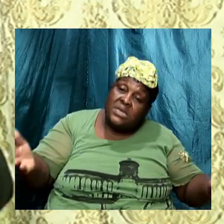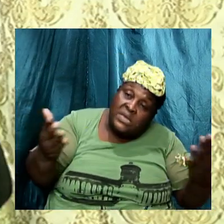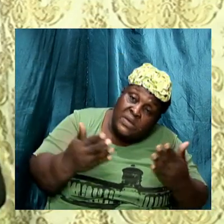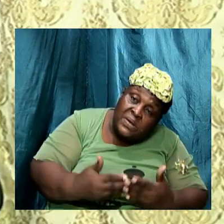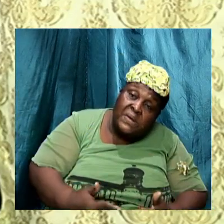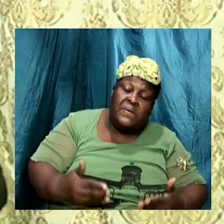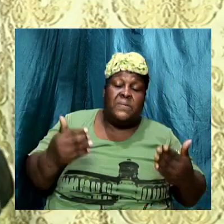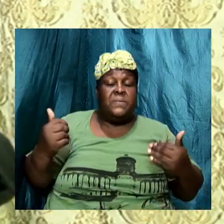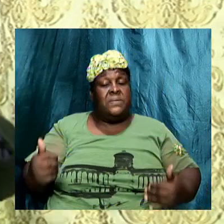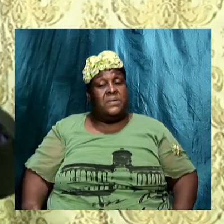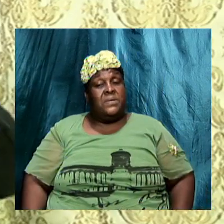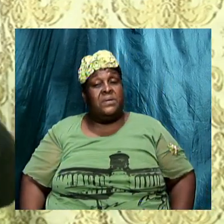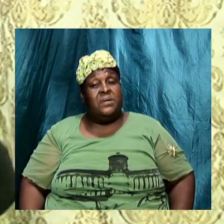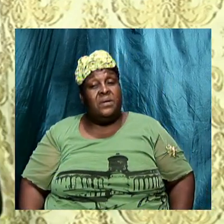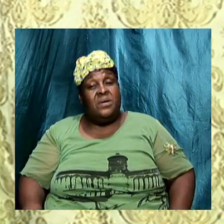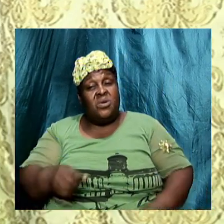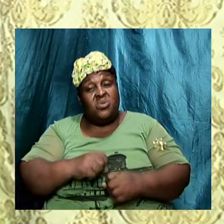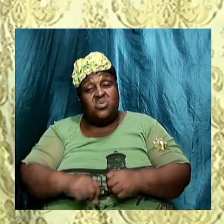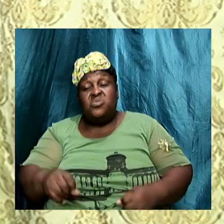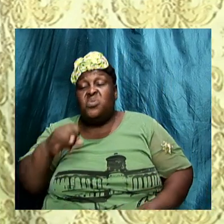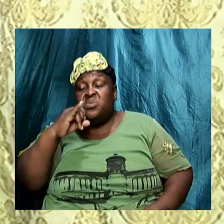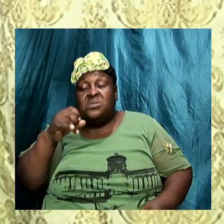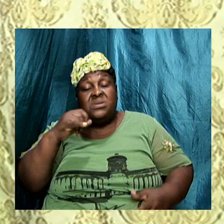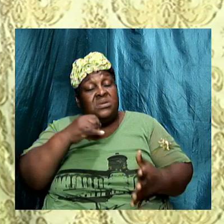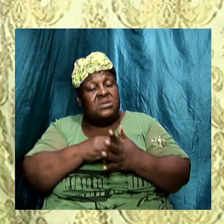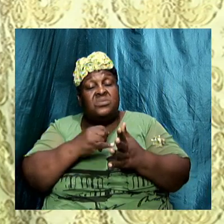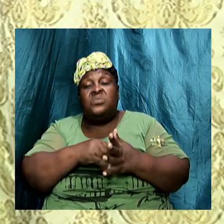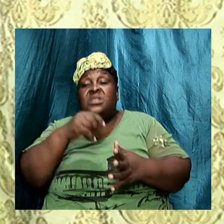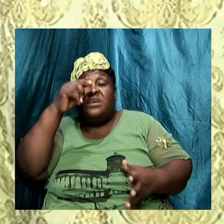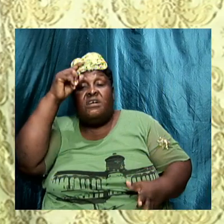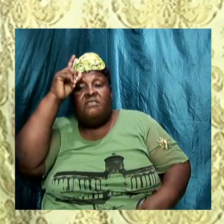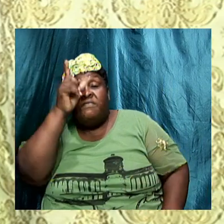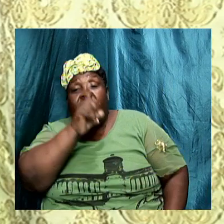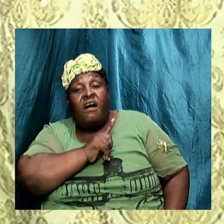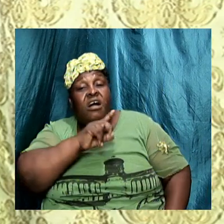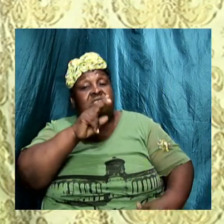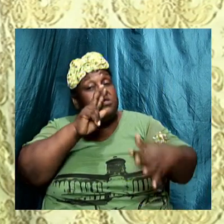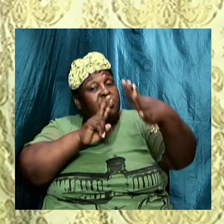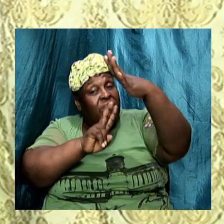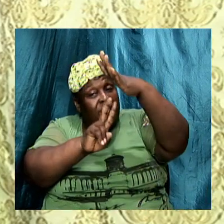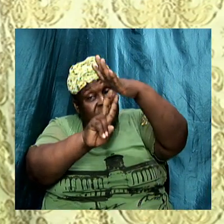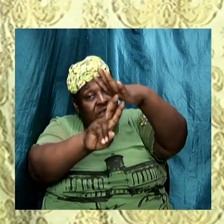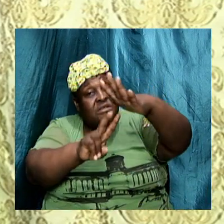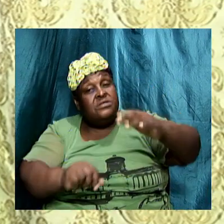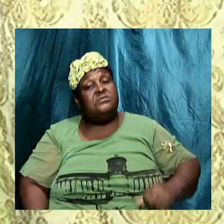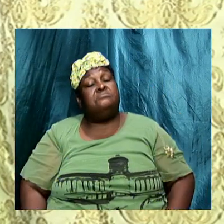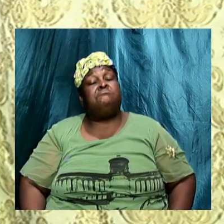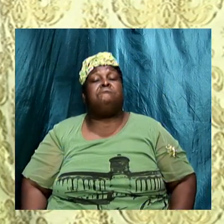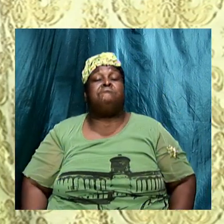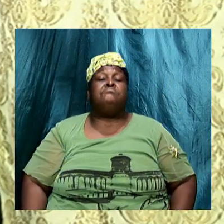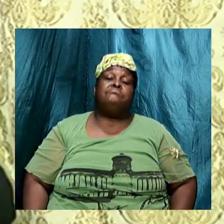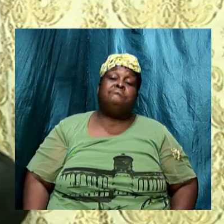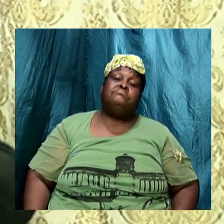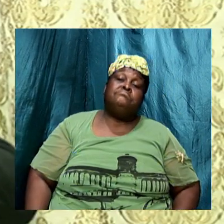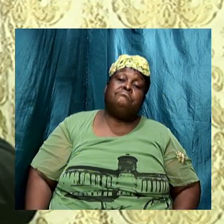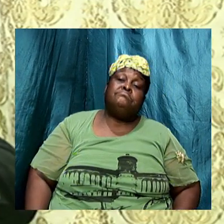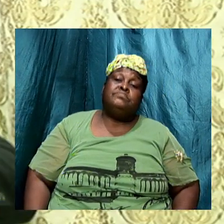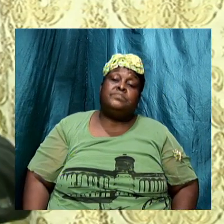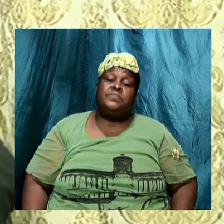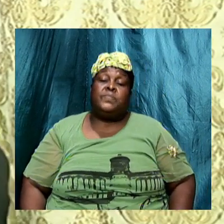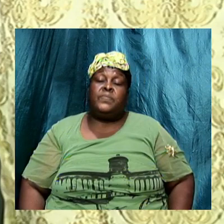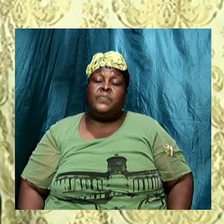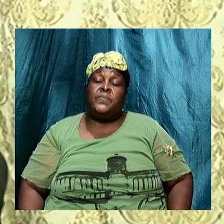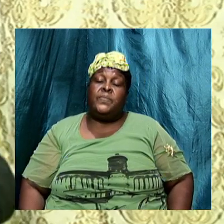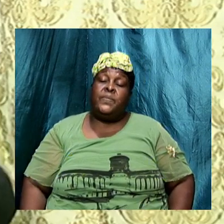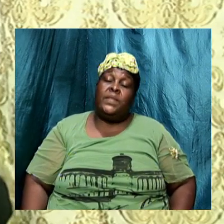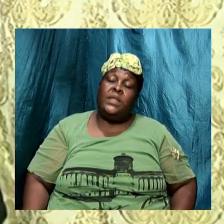it is with the false prophets he has